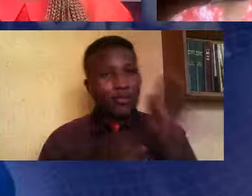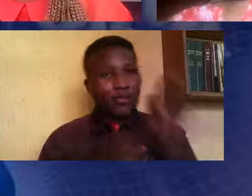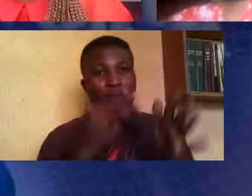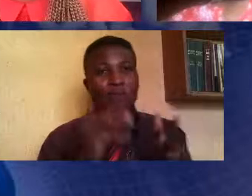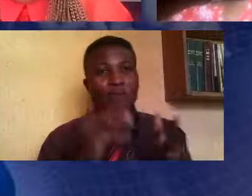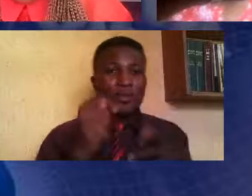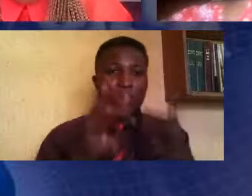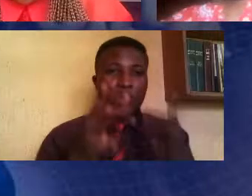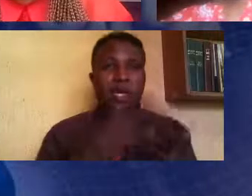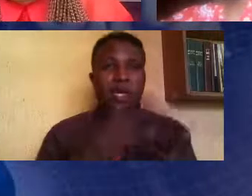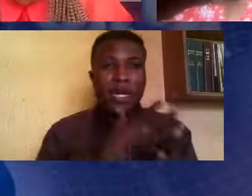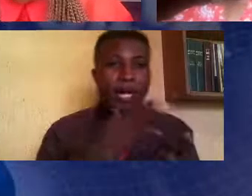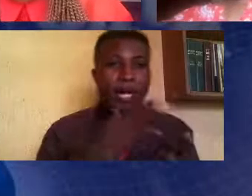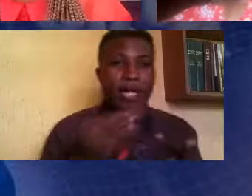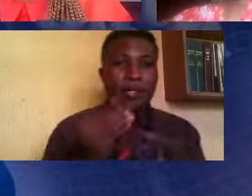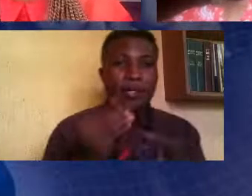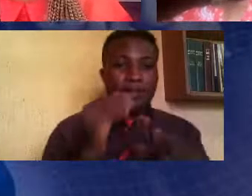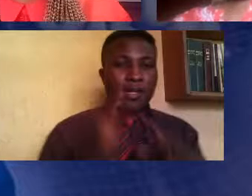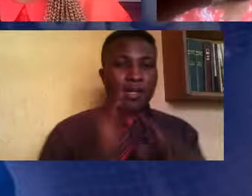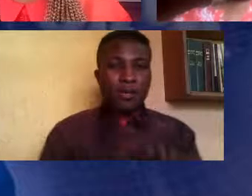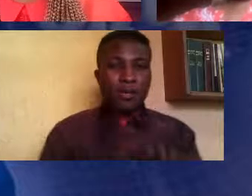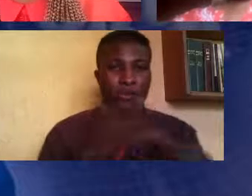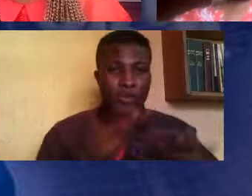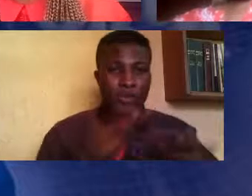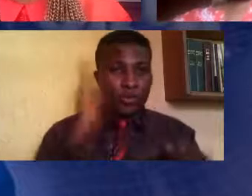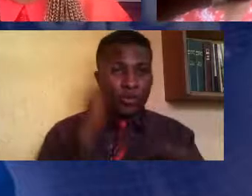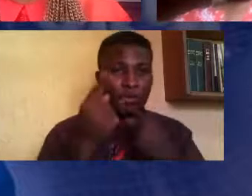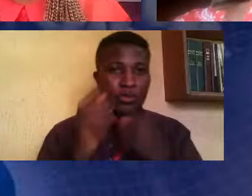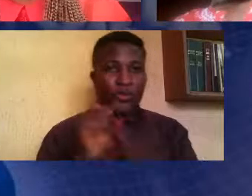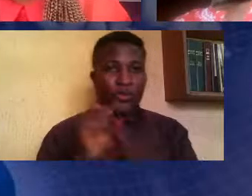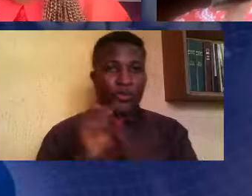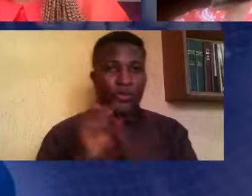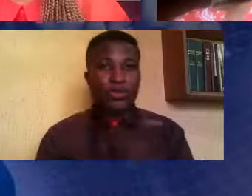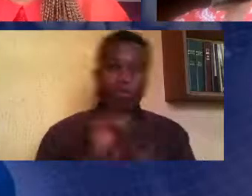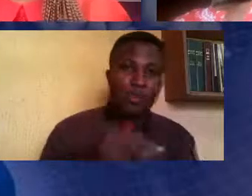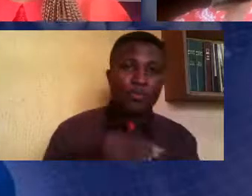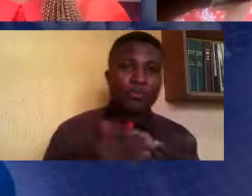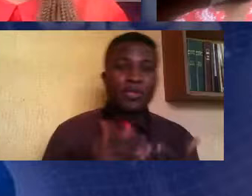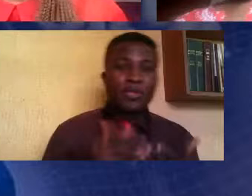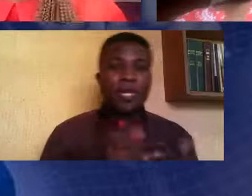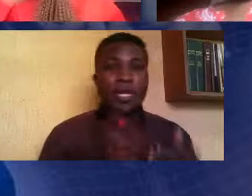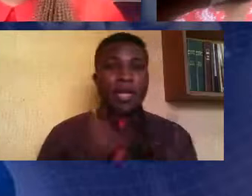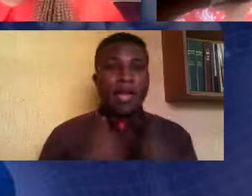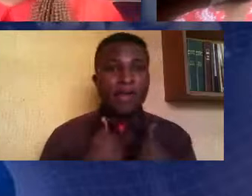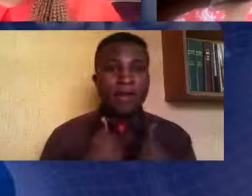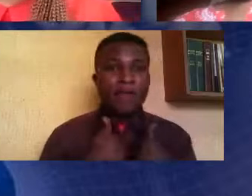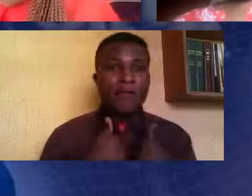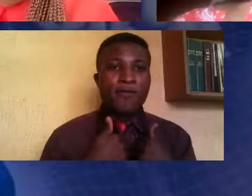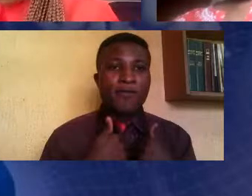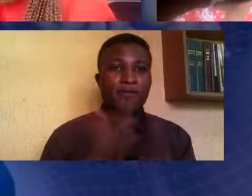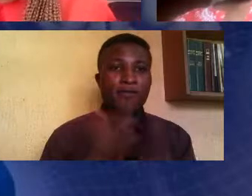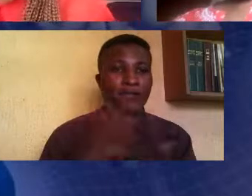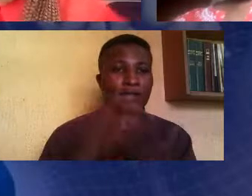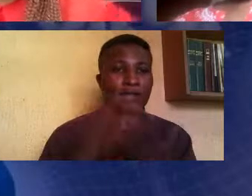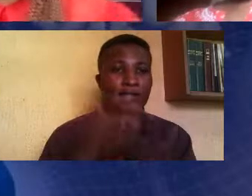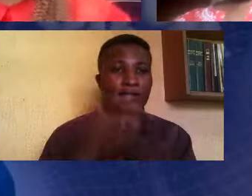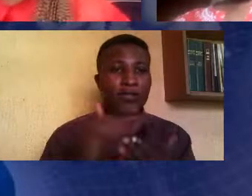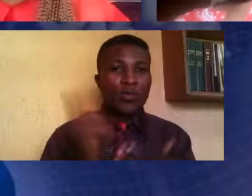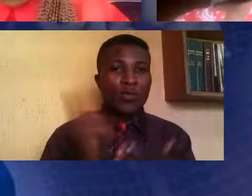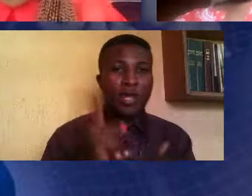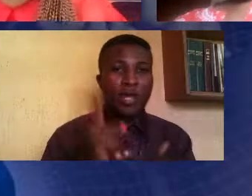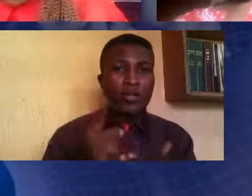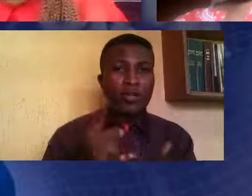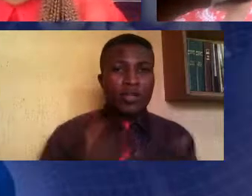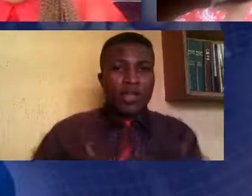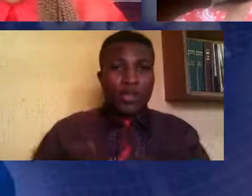know, I've had a case where a young girl came home and said to the mom, mom, this friend of mine asked me to pull